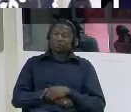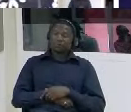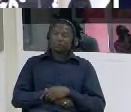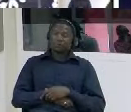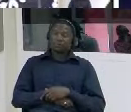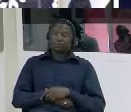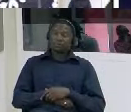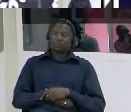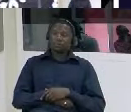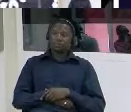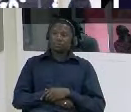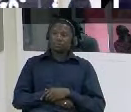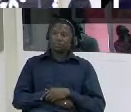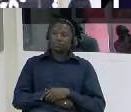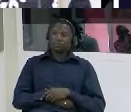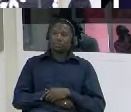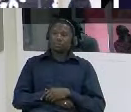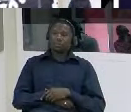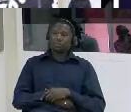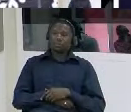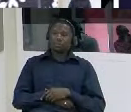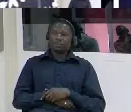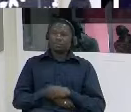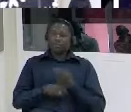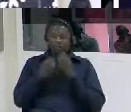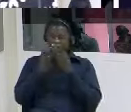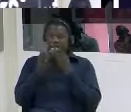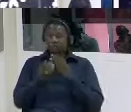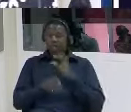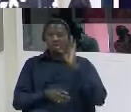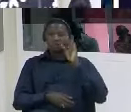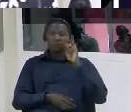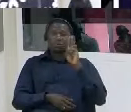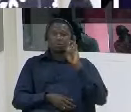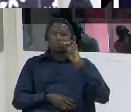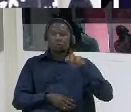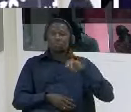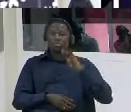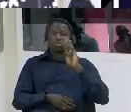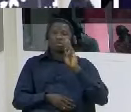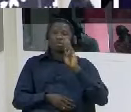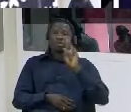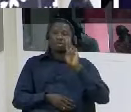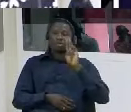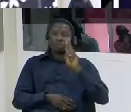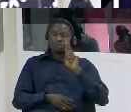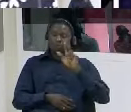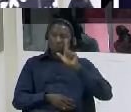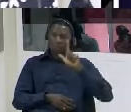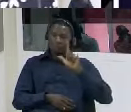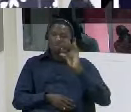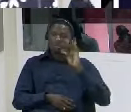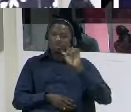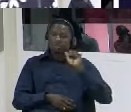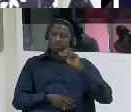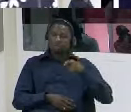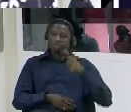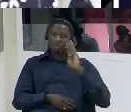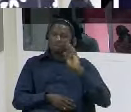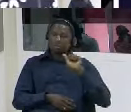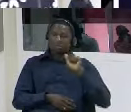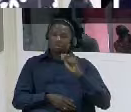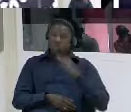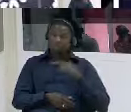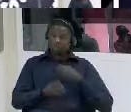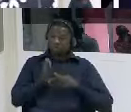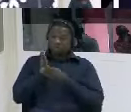experience that tumble tamba who led them out um from mile two was one of the leaders of the junglers of